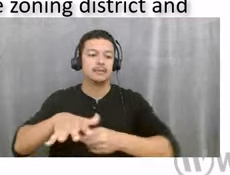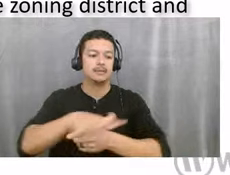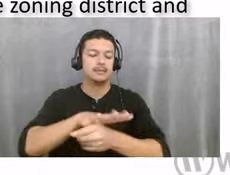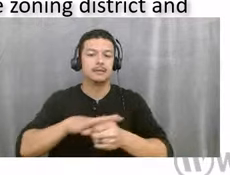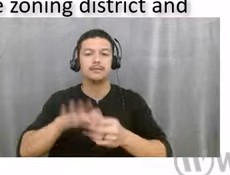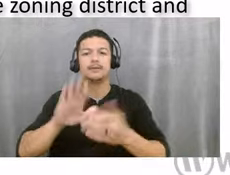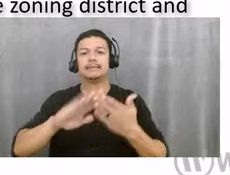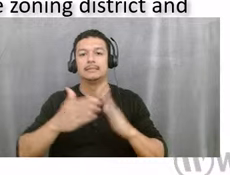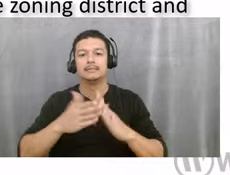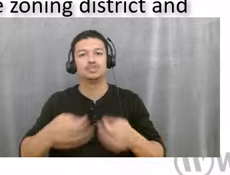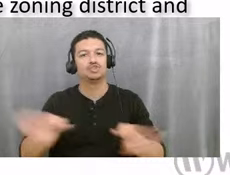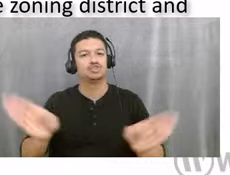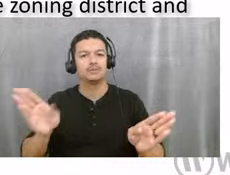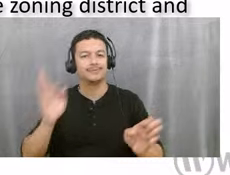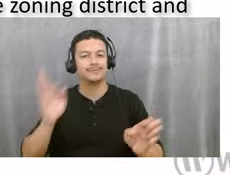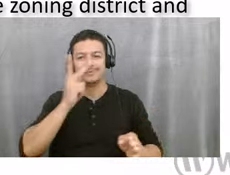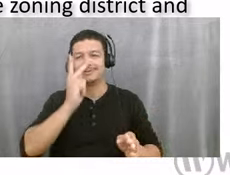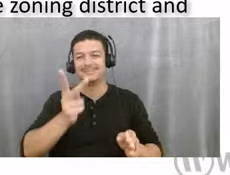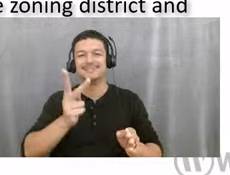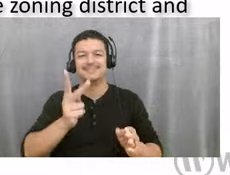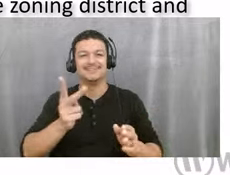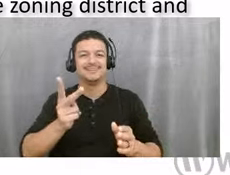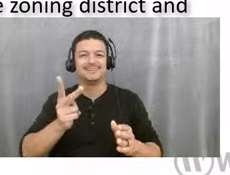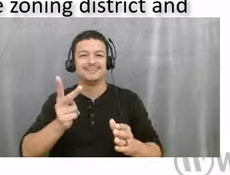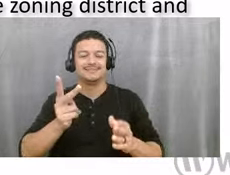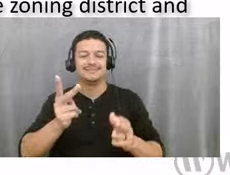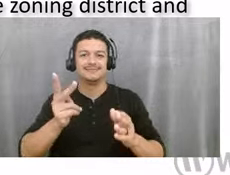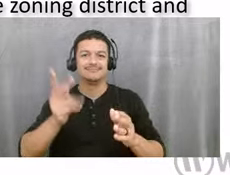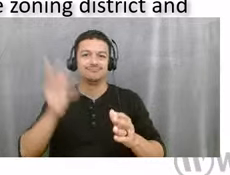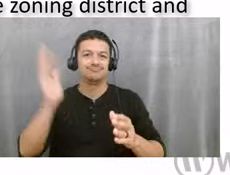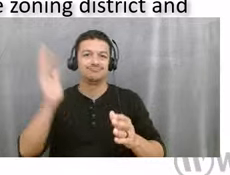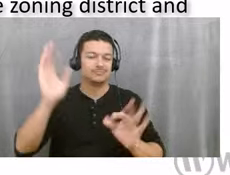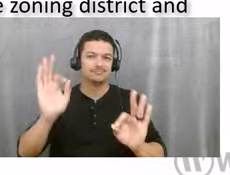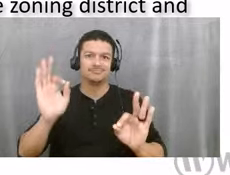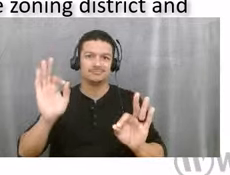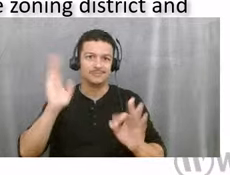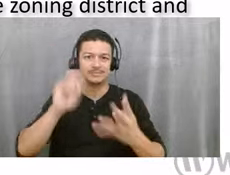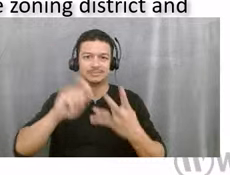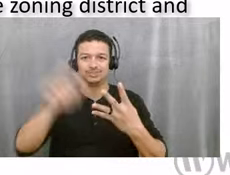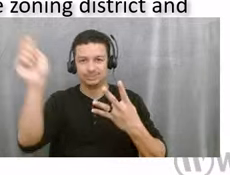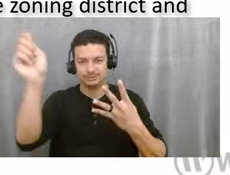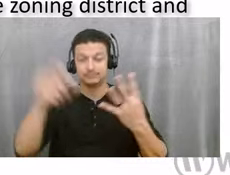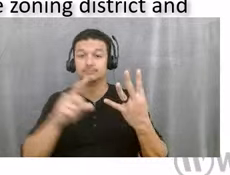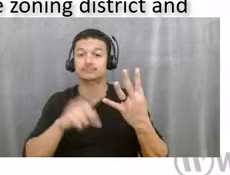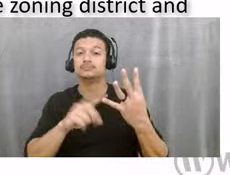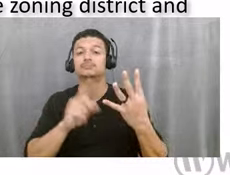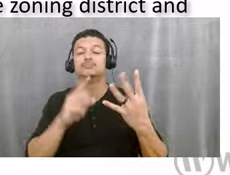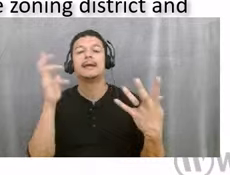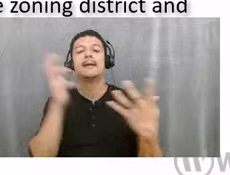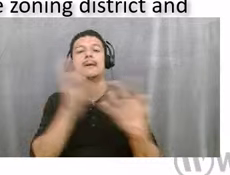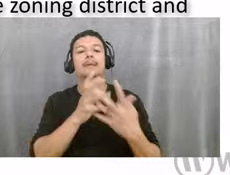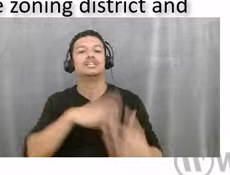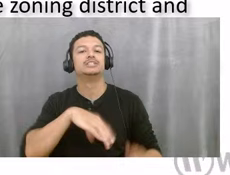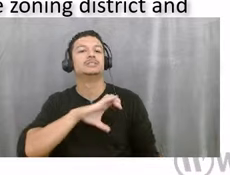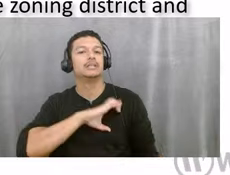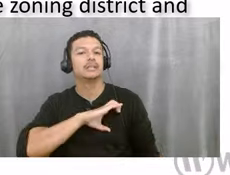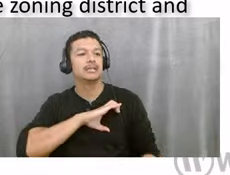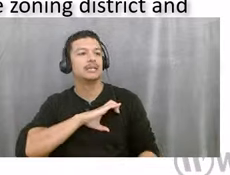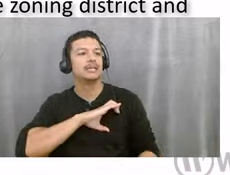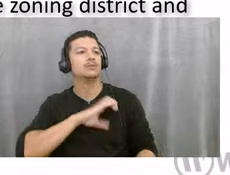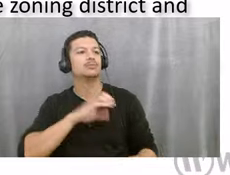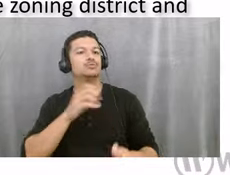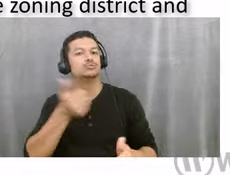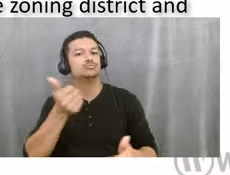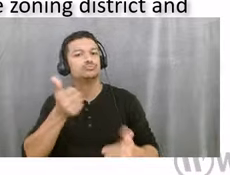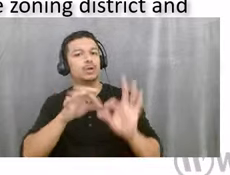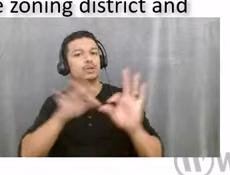after the presentation that, that, that, that box is being checked as well, and then it's compatible with the character and the form of the surrounding neighborhood. And I'll, I'll speak